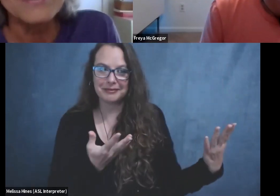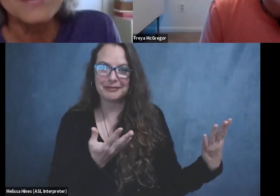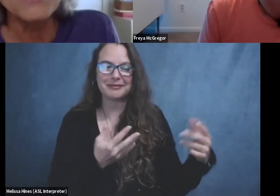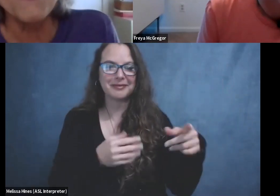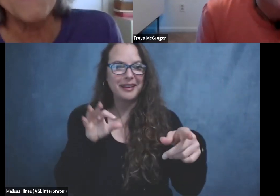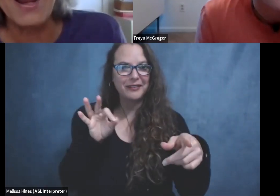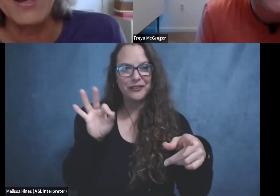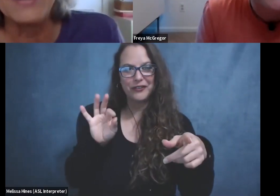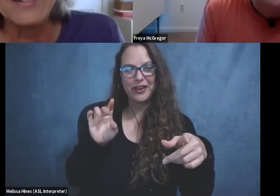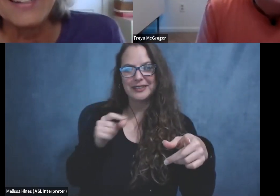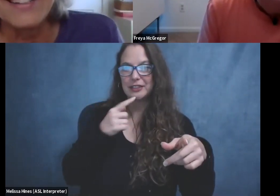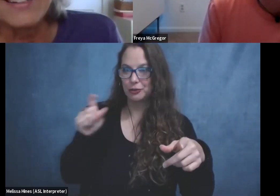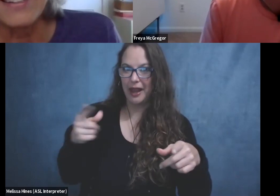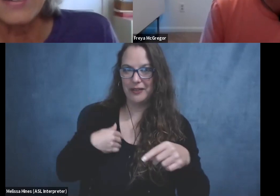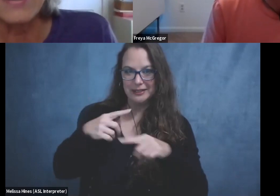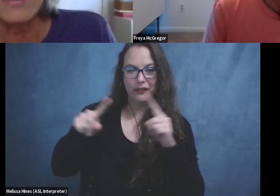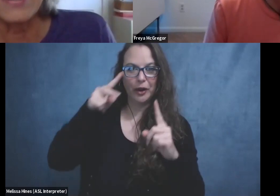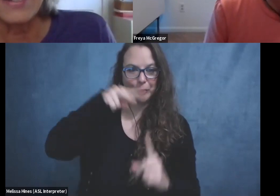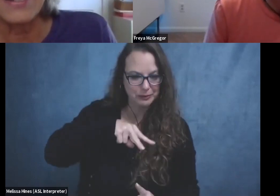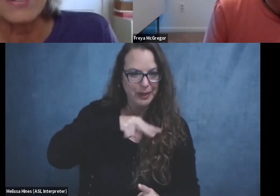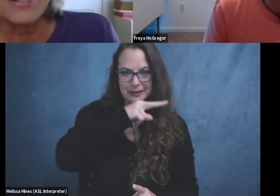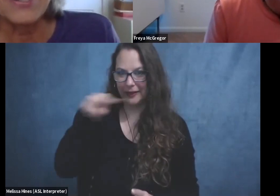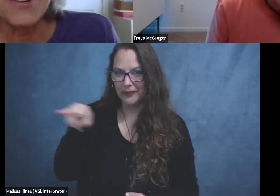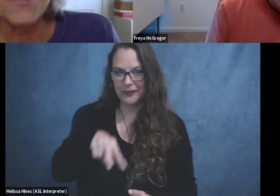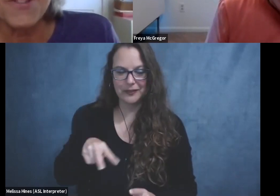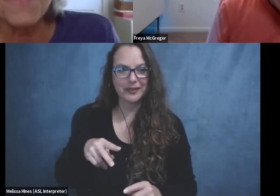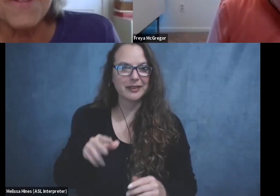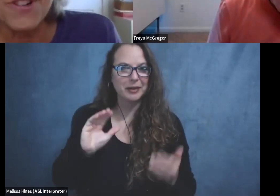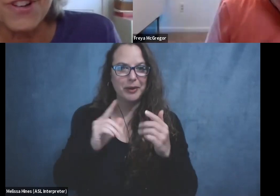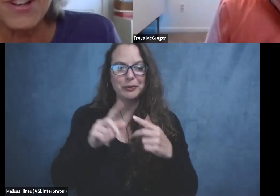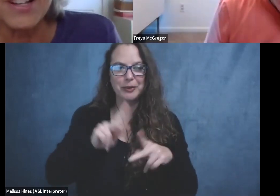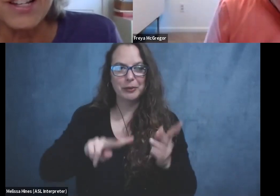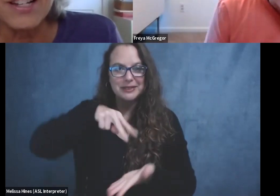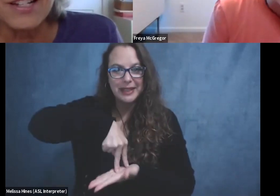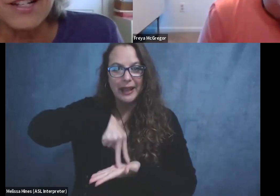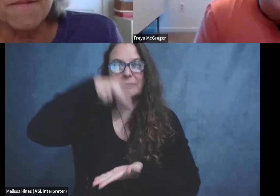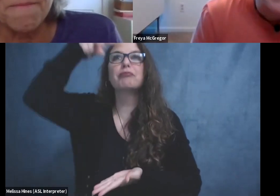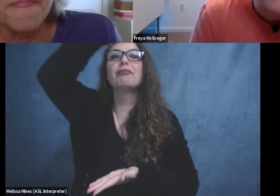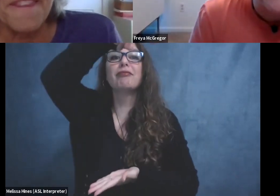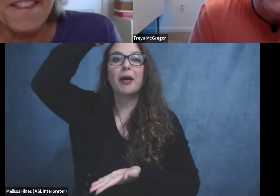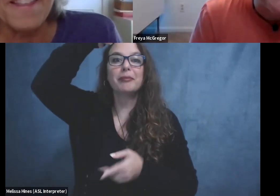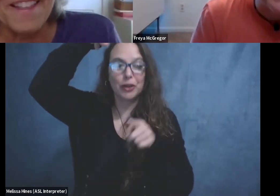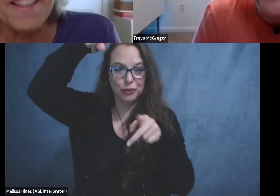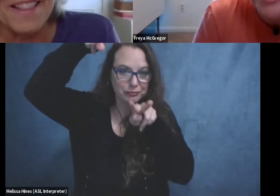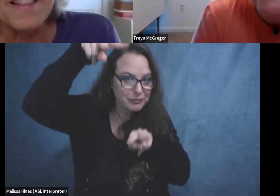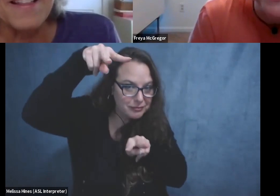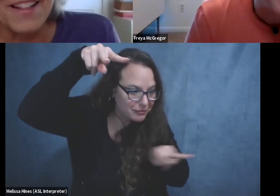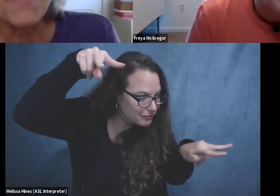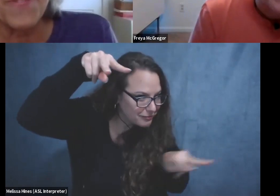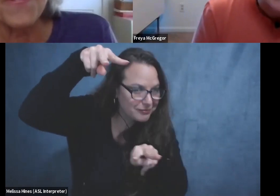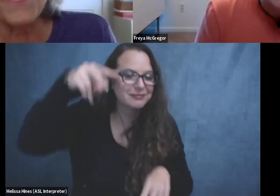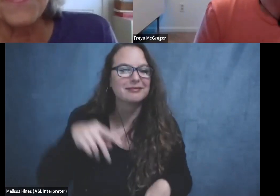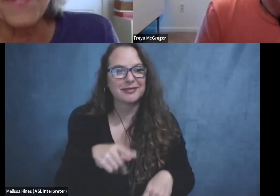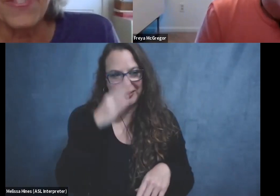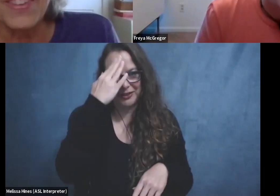but like a literal different perspective, folks standing, but with you. Um, yeah, I know I've, um, been birding with